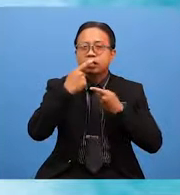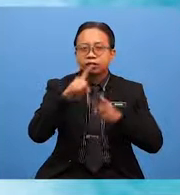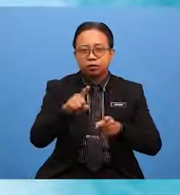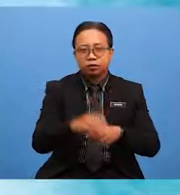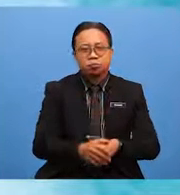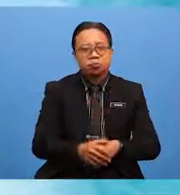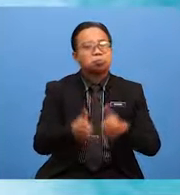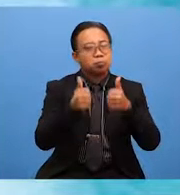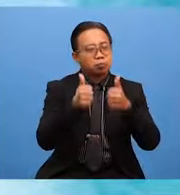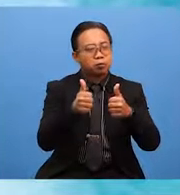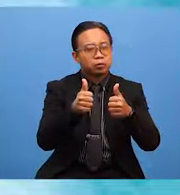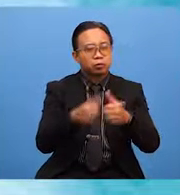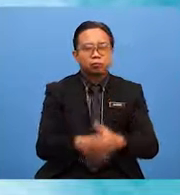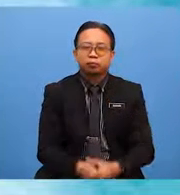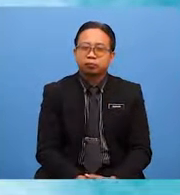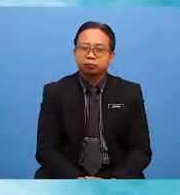Well done!